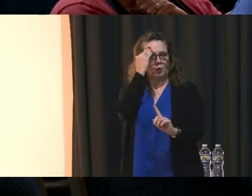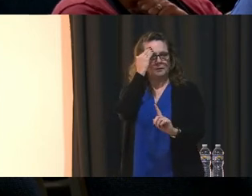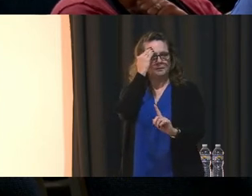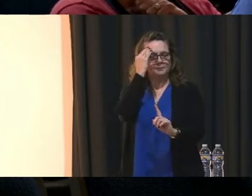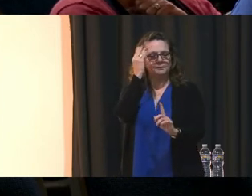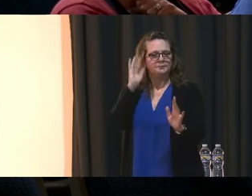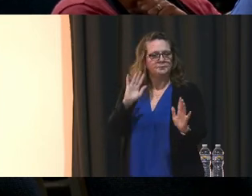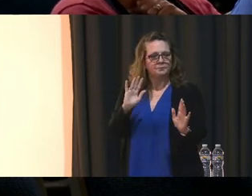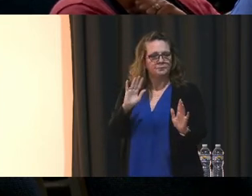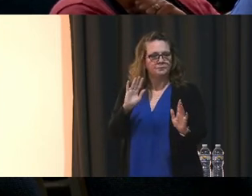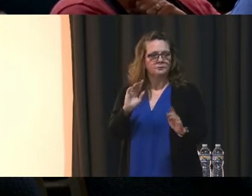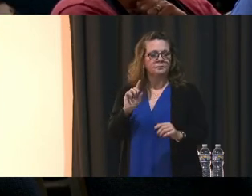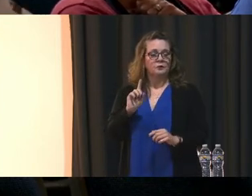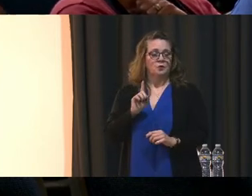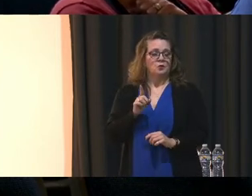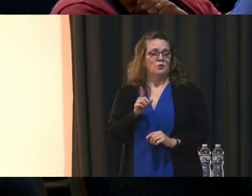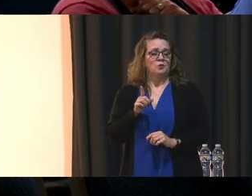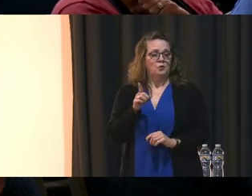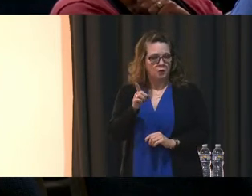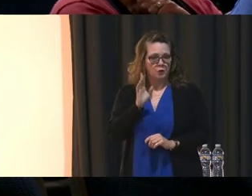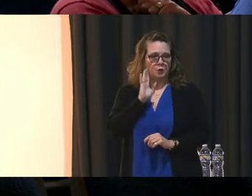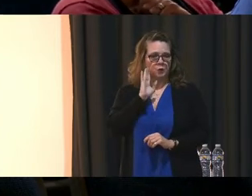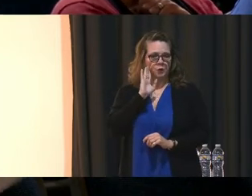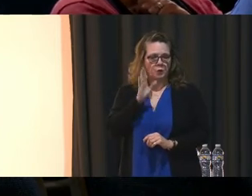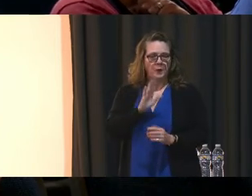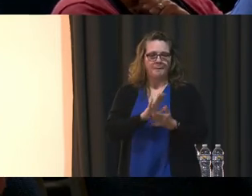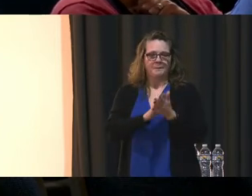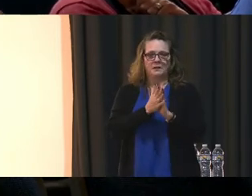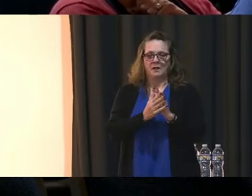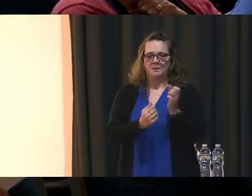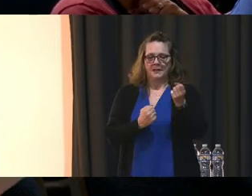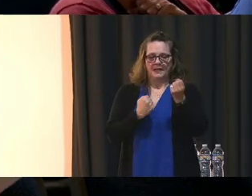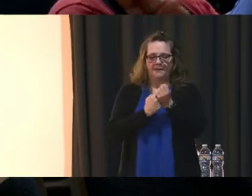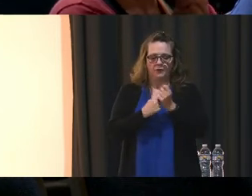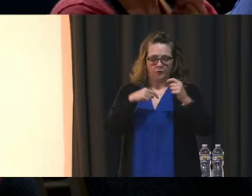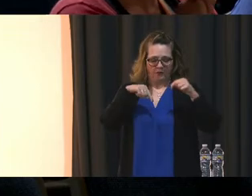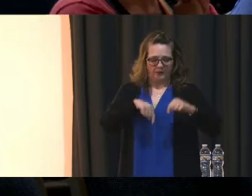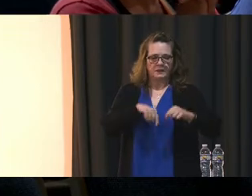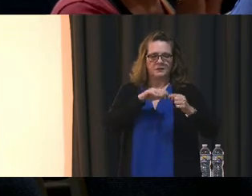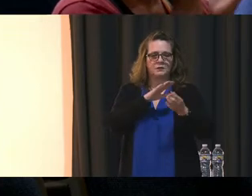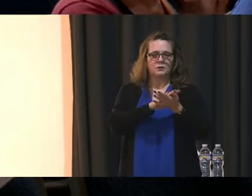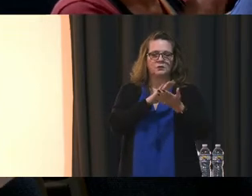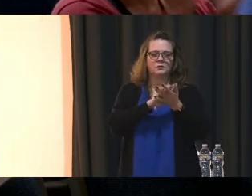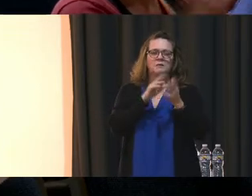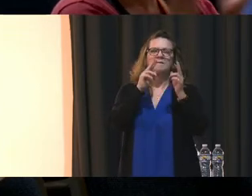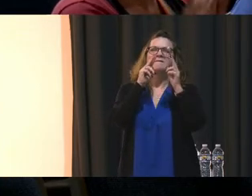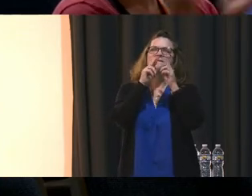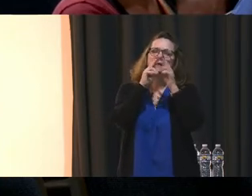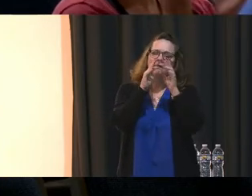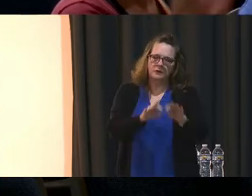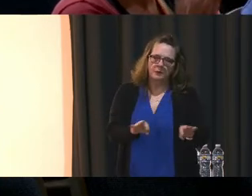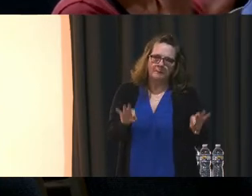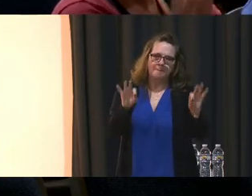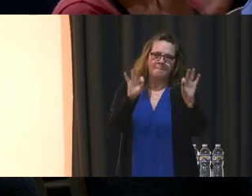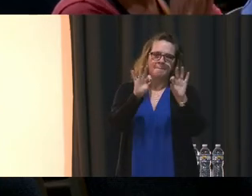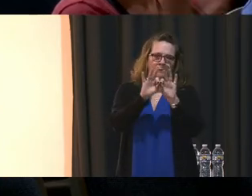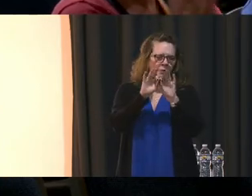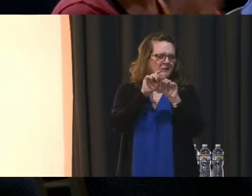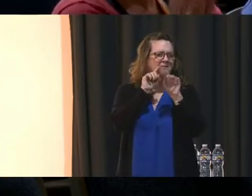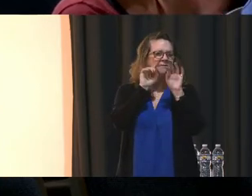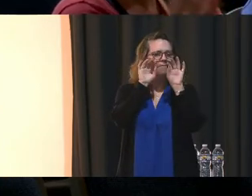That you will become an advocate for this school It is important It is critical